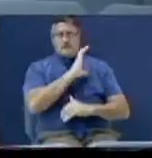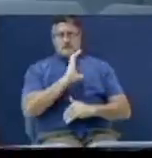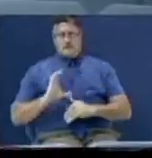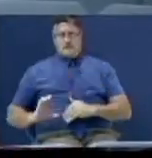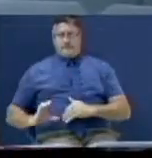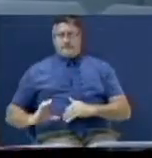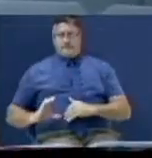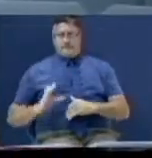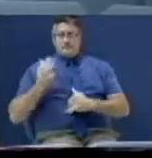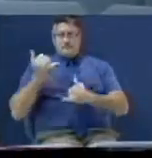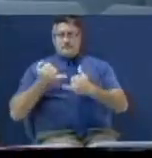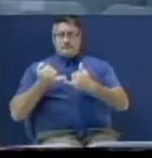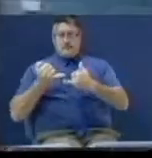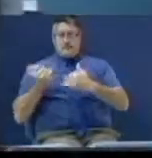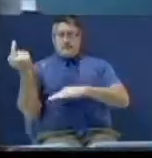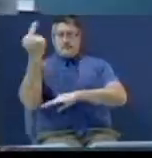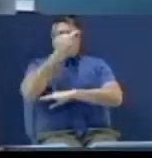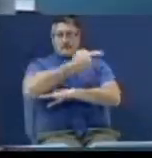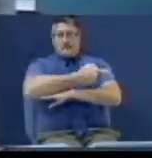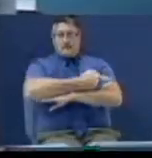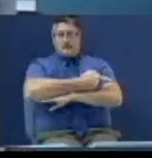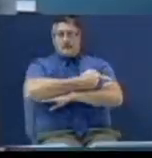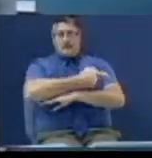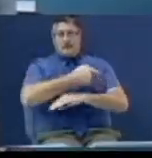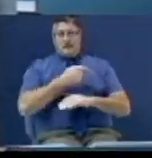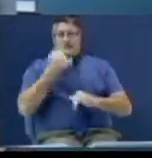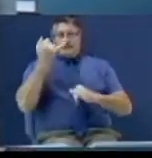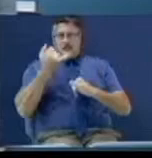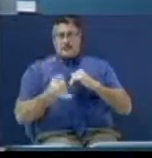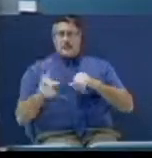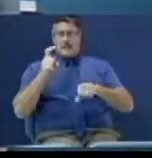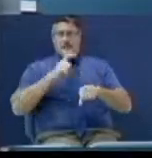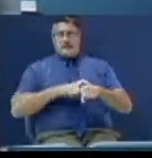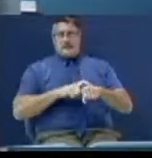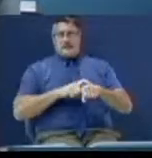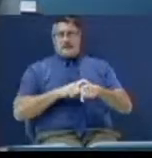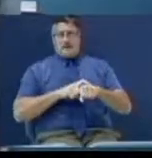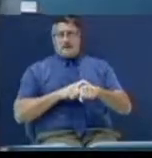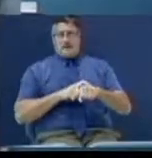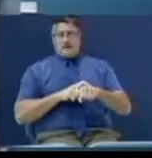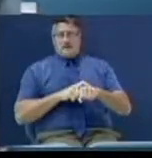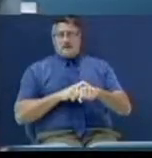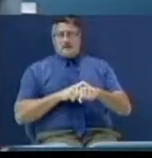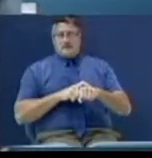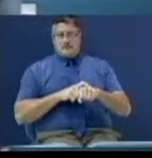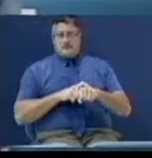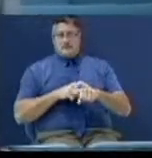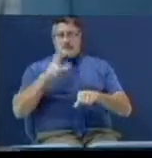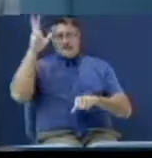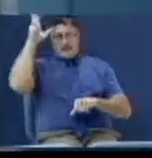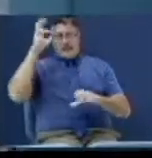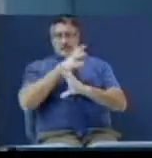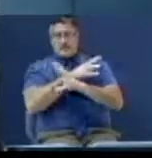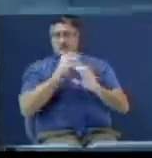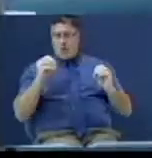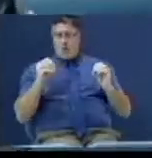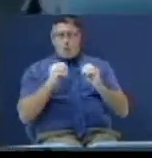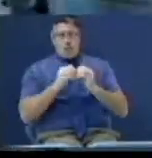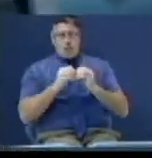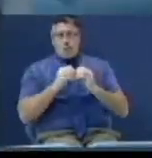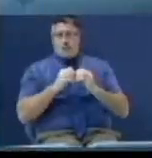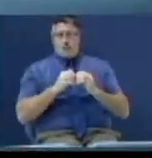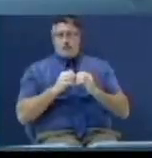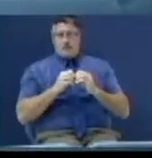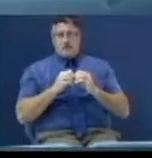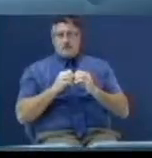And for the last time Satan had any availability to heaven. At the judgment seat